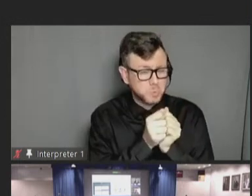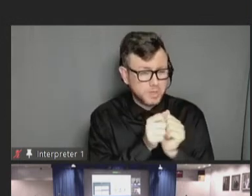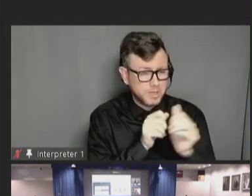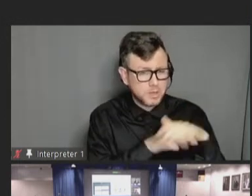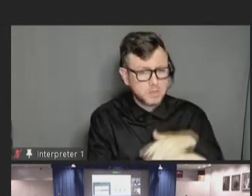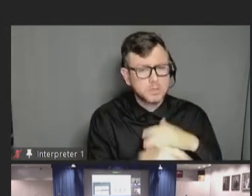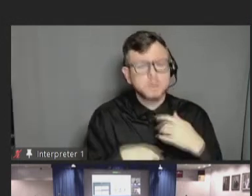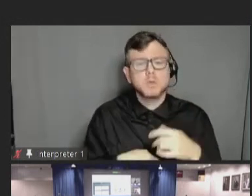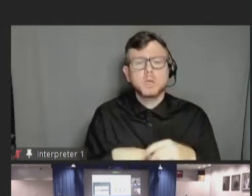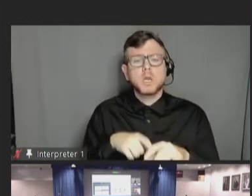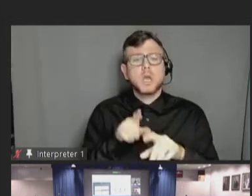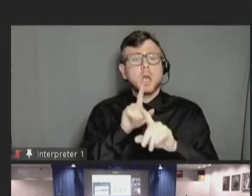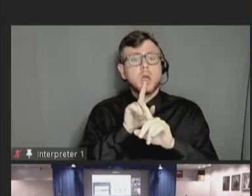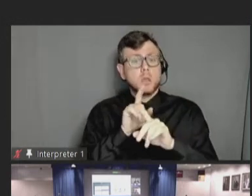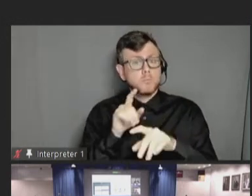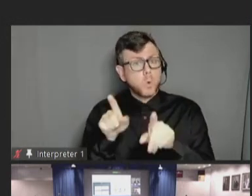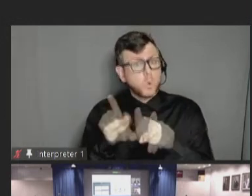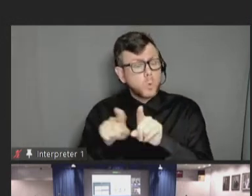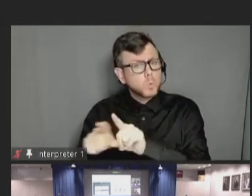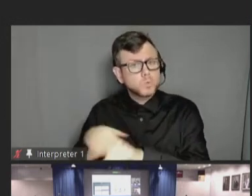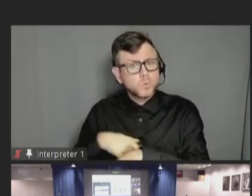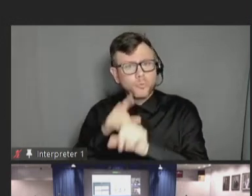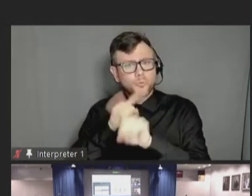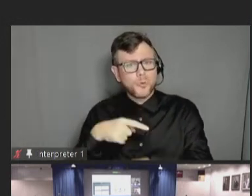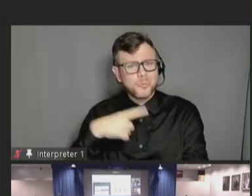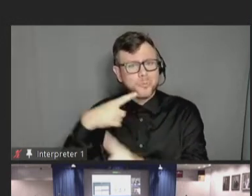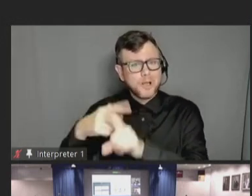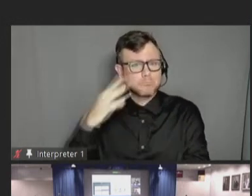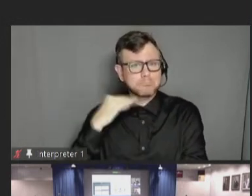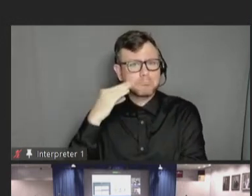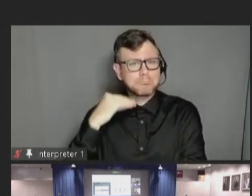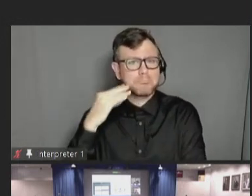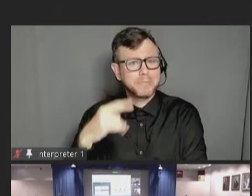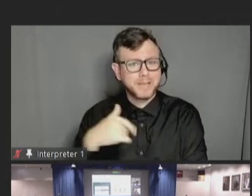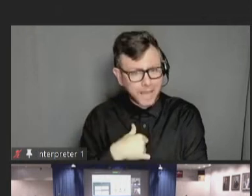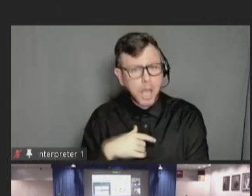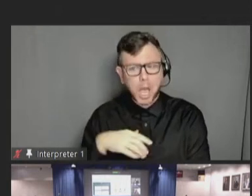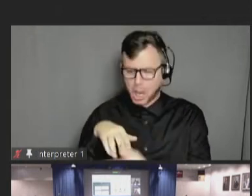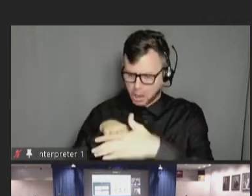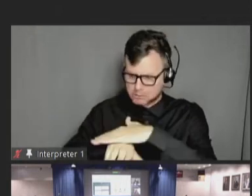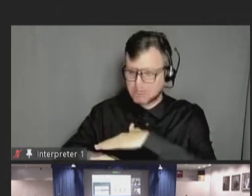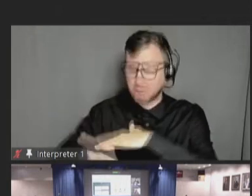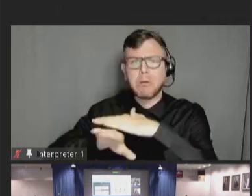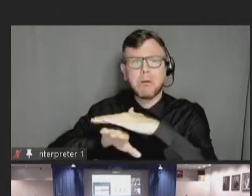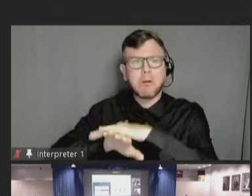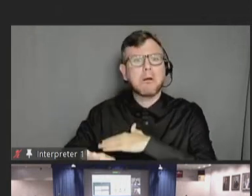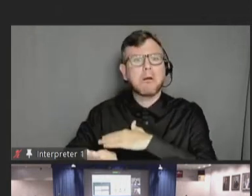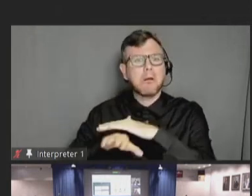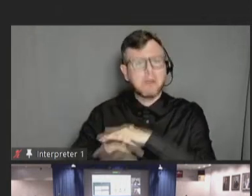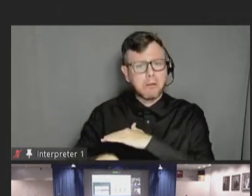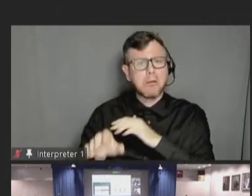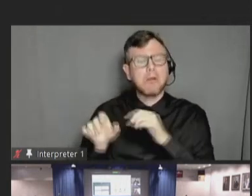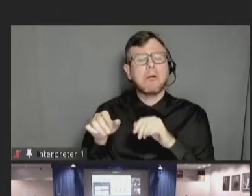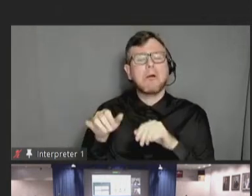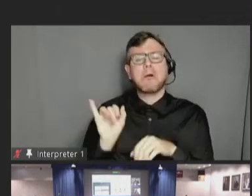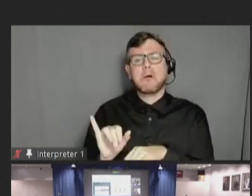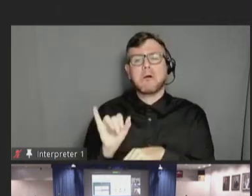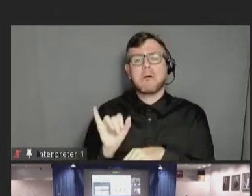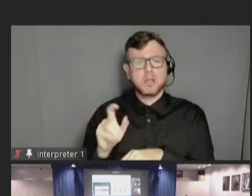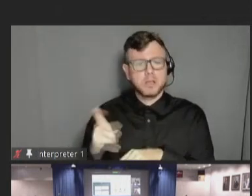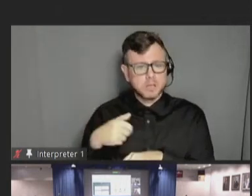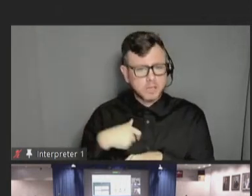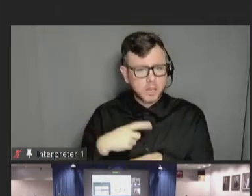report their positive experiences that they had an accessible vaccine site and really detailed